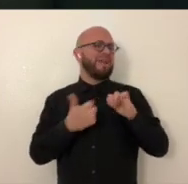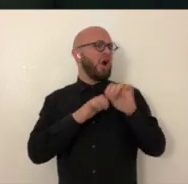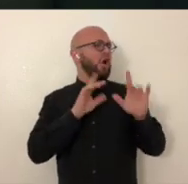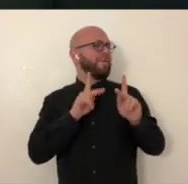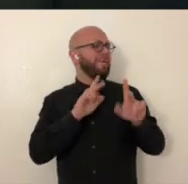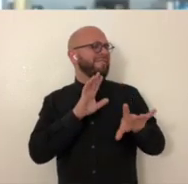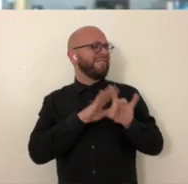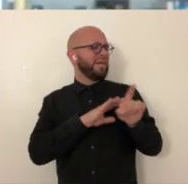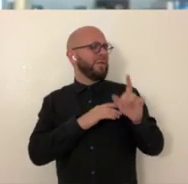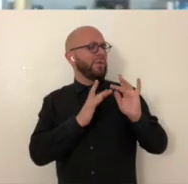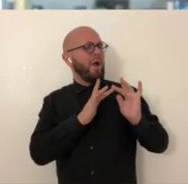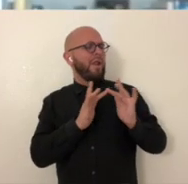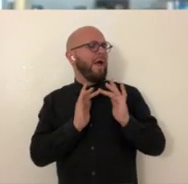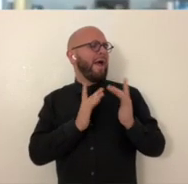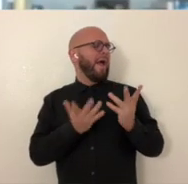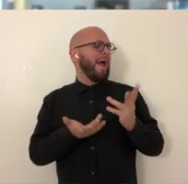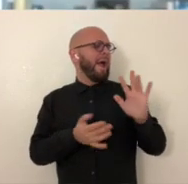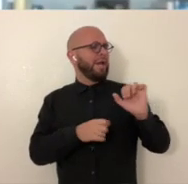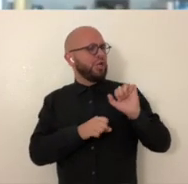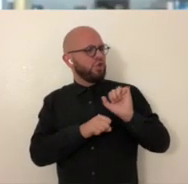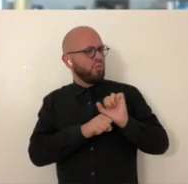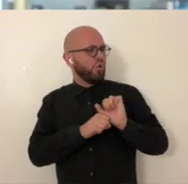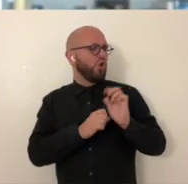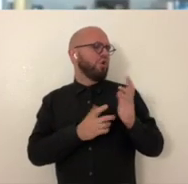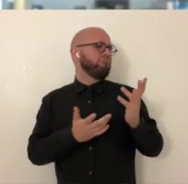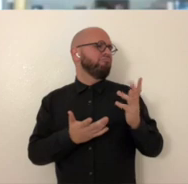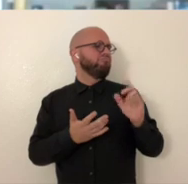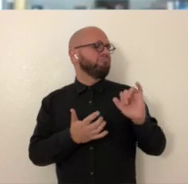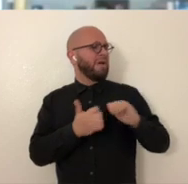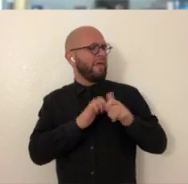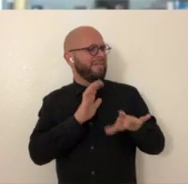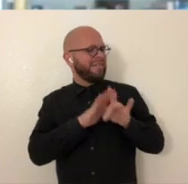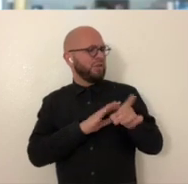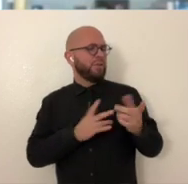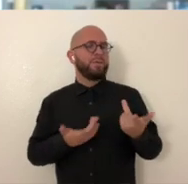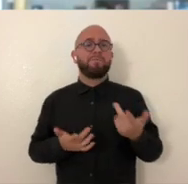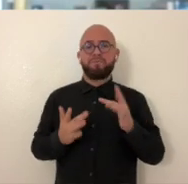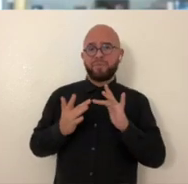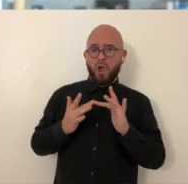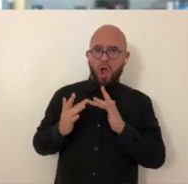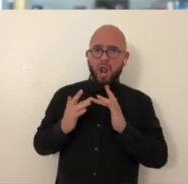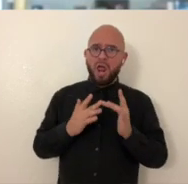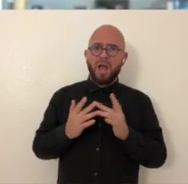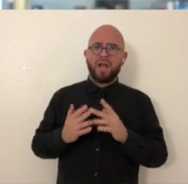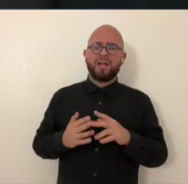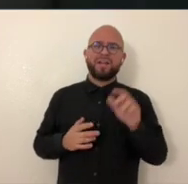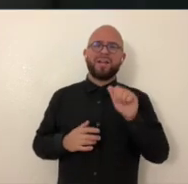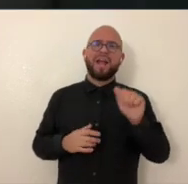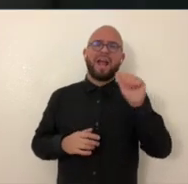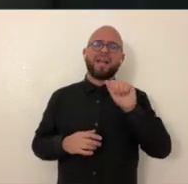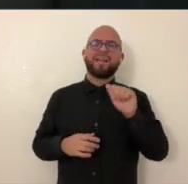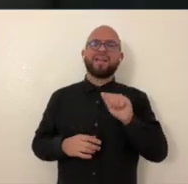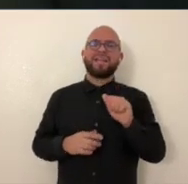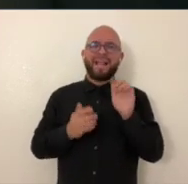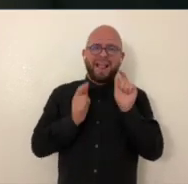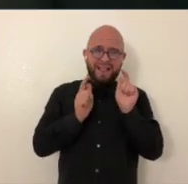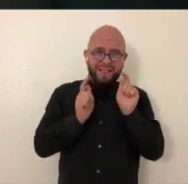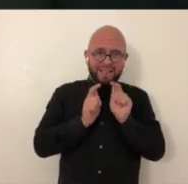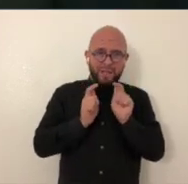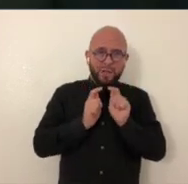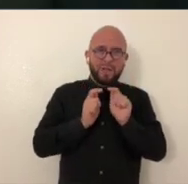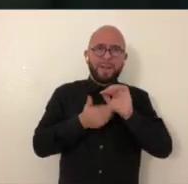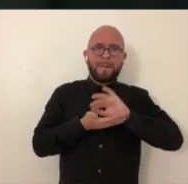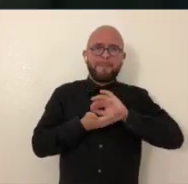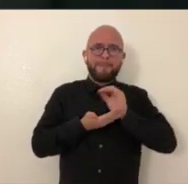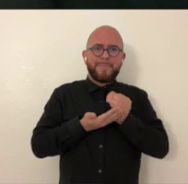So how can people find you online and your work and wherever? They can find me online at